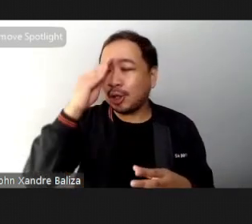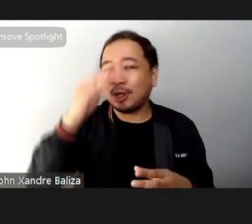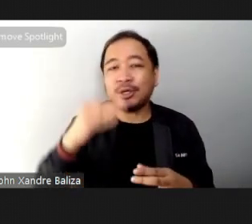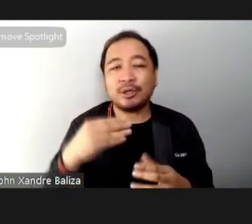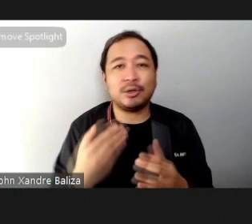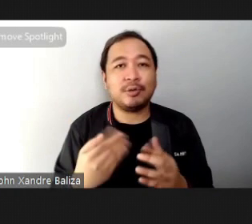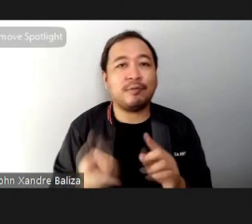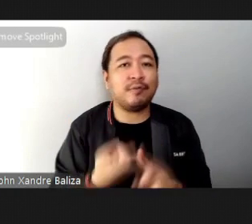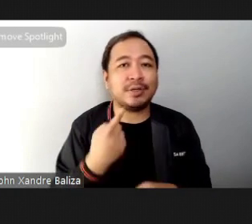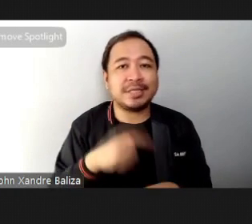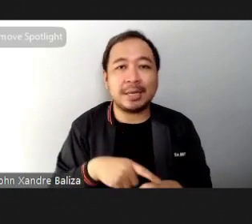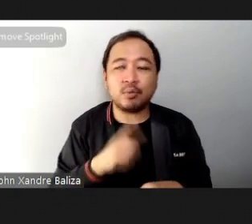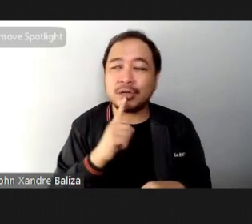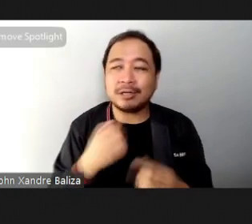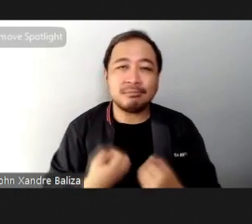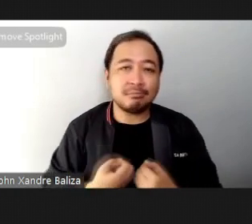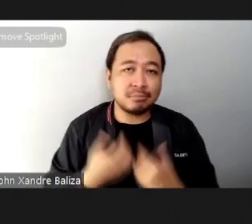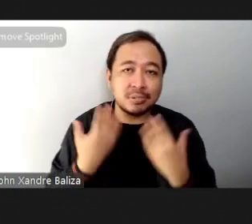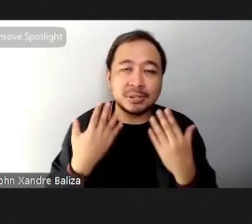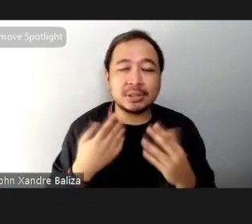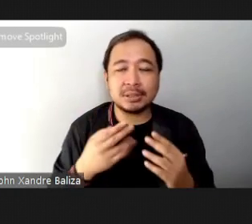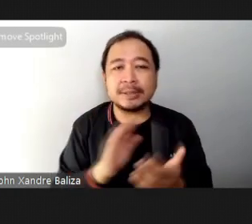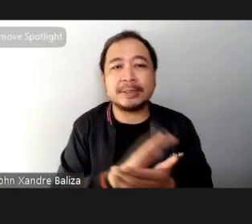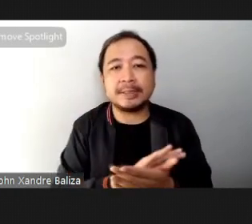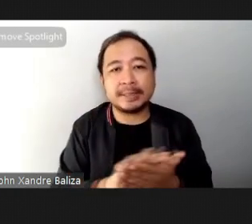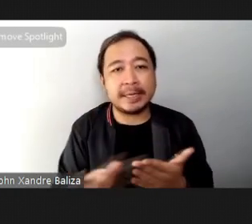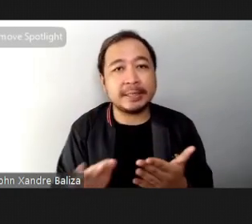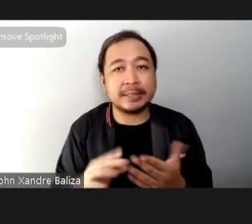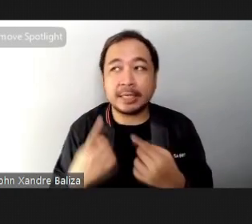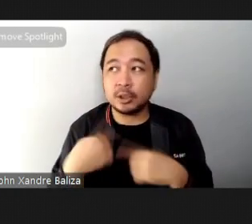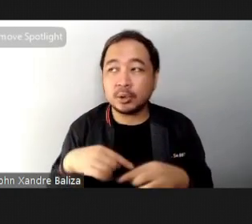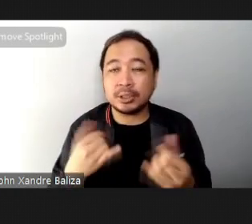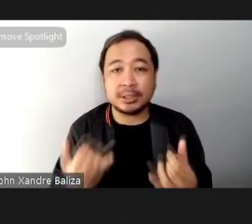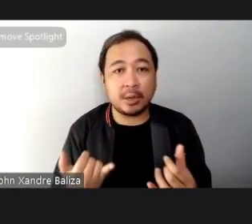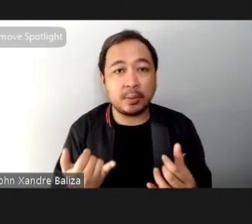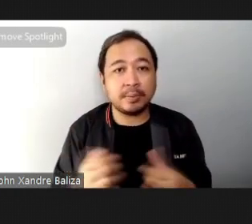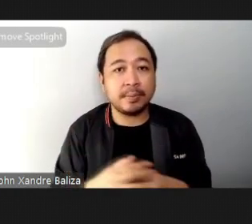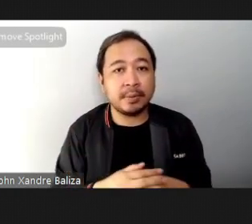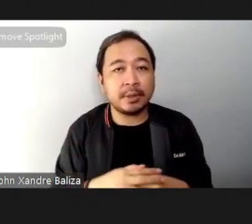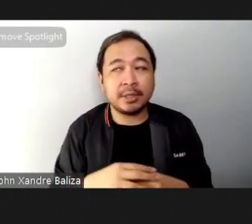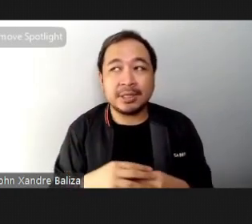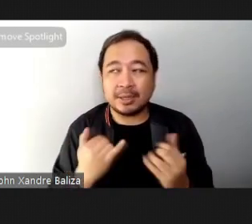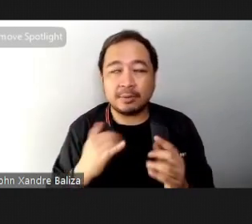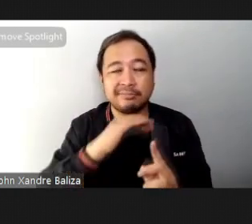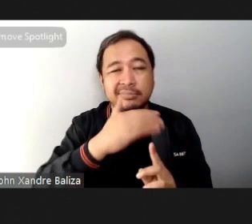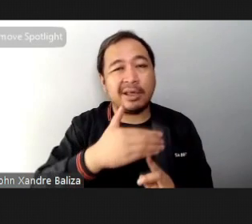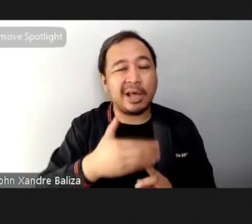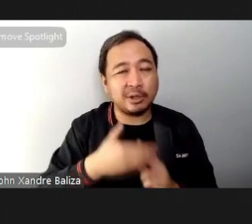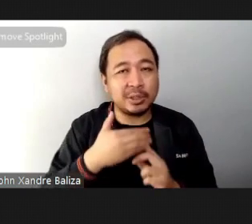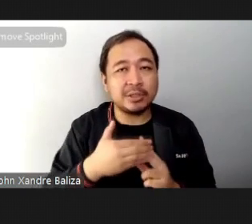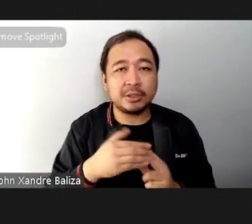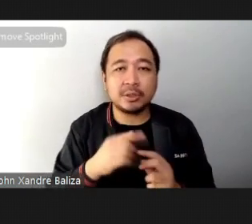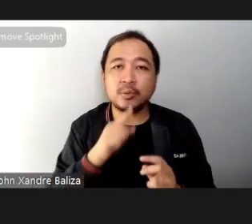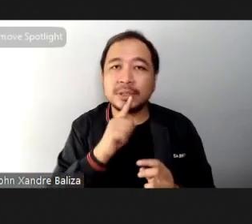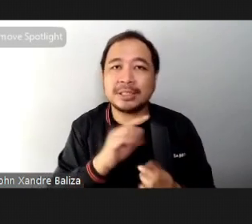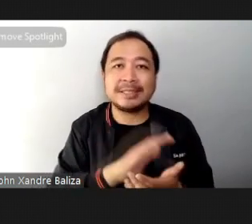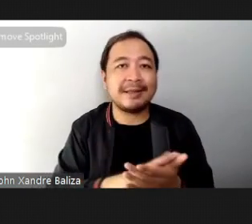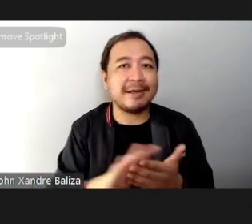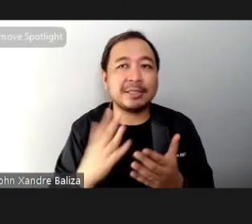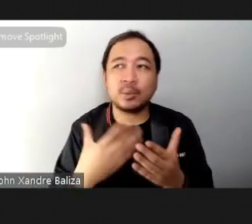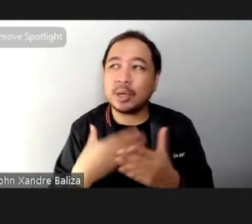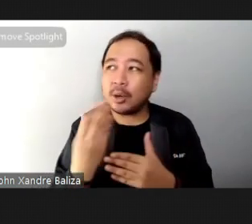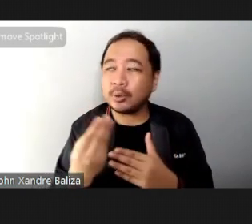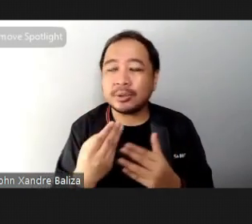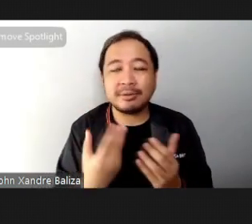it's very accelerating it's very nice and during this time during the isolation that we feel it's really nice to go out there learn